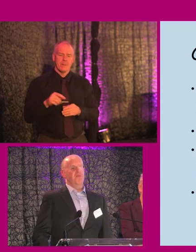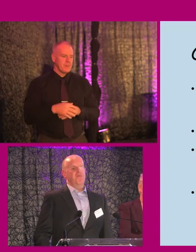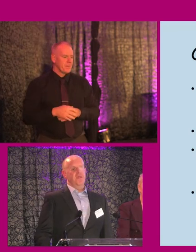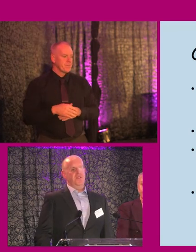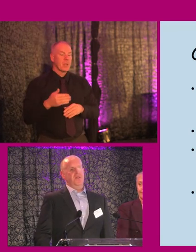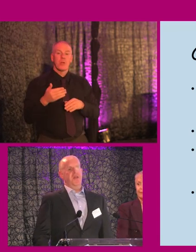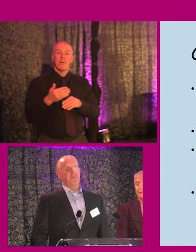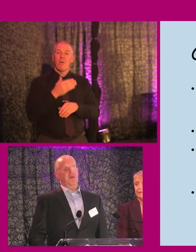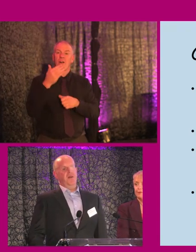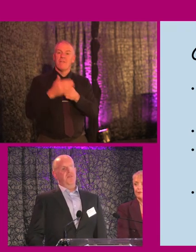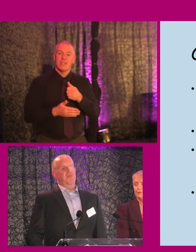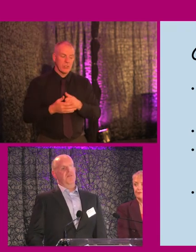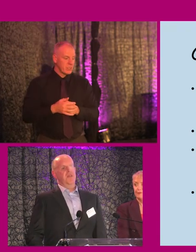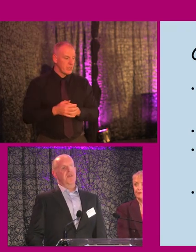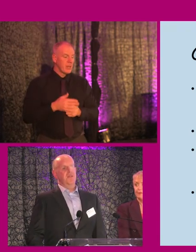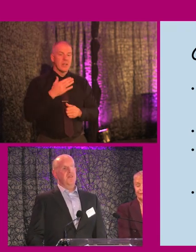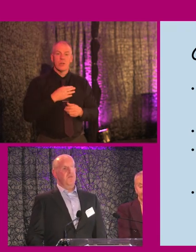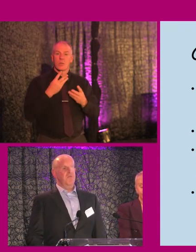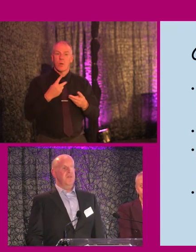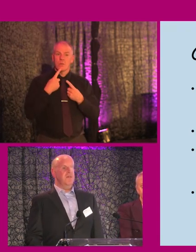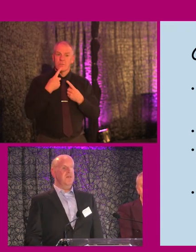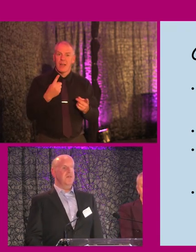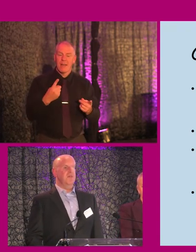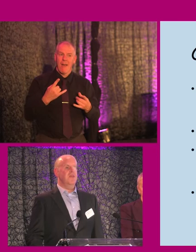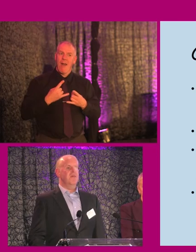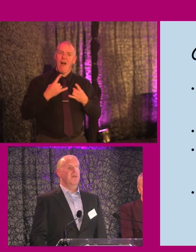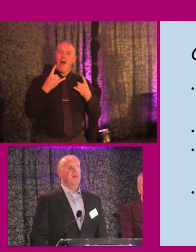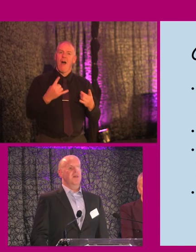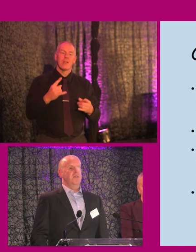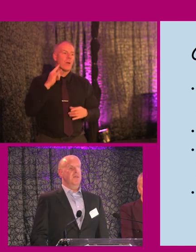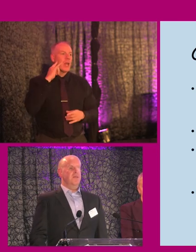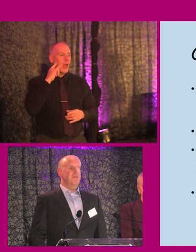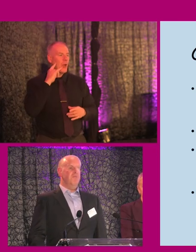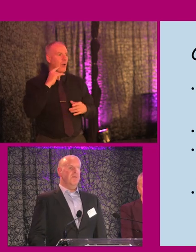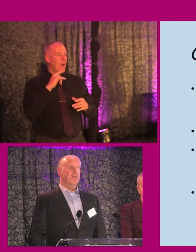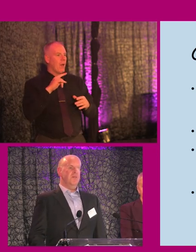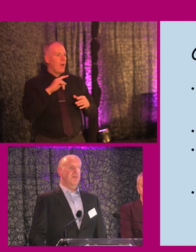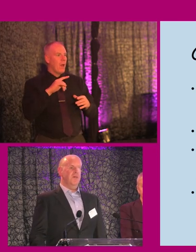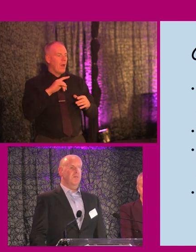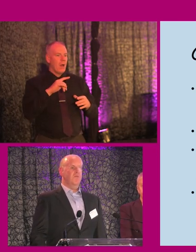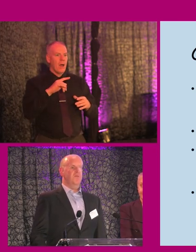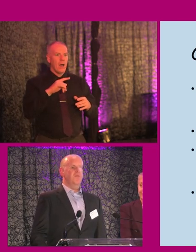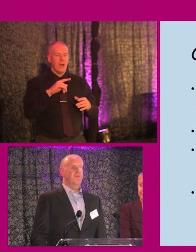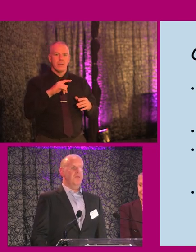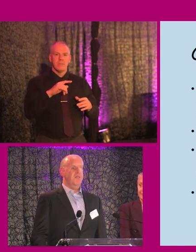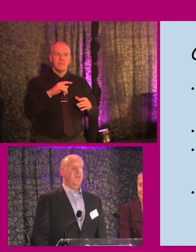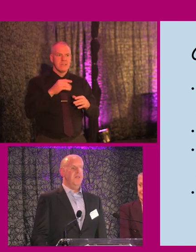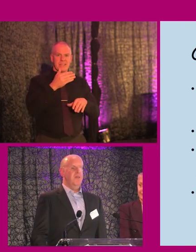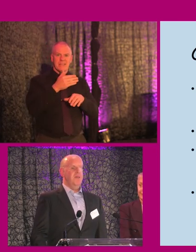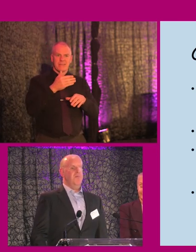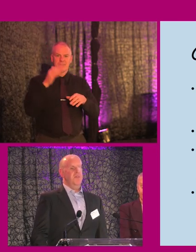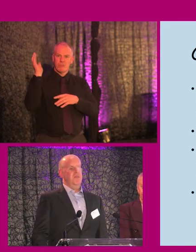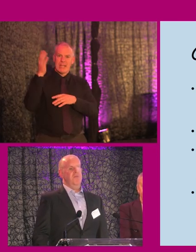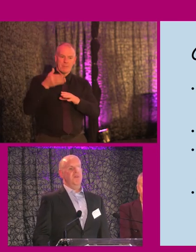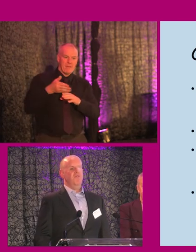before I finish, I am, I'd just like to say that it's, it was a real honour to, to hear and, and, and what, what the, what the crew before lunch had to say,